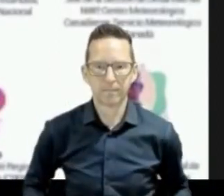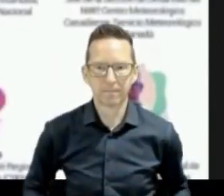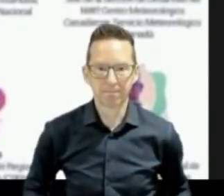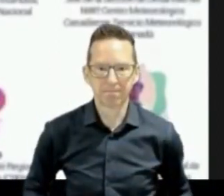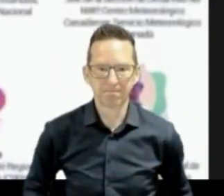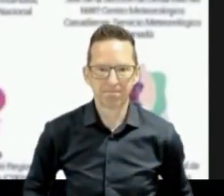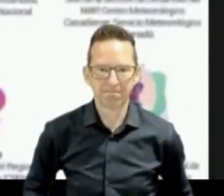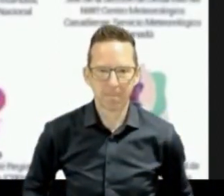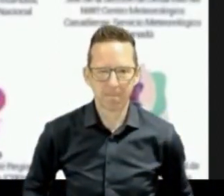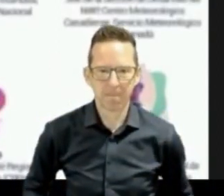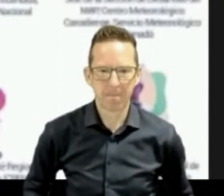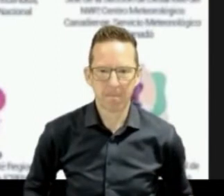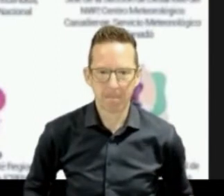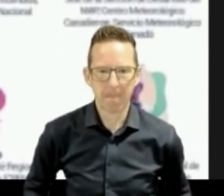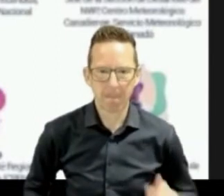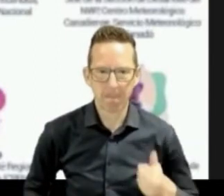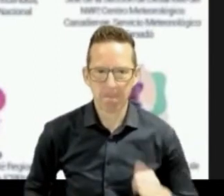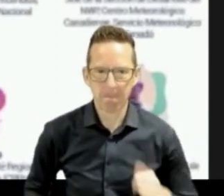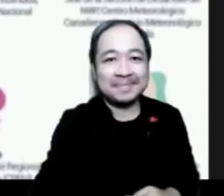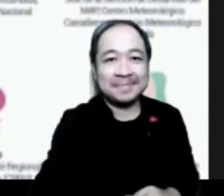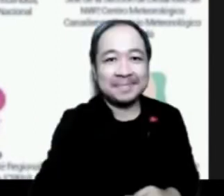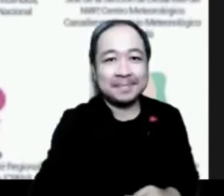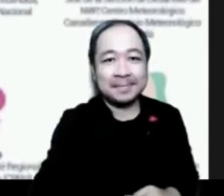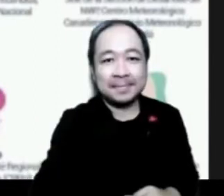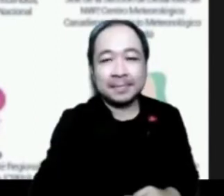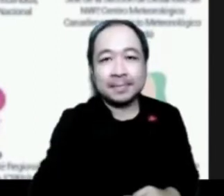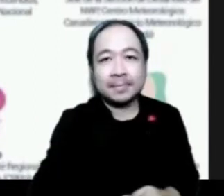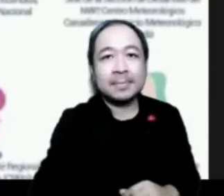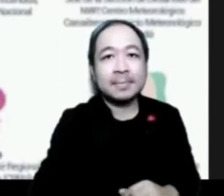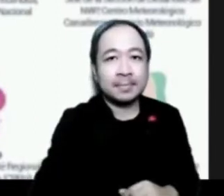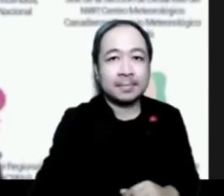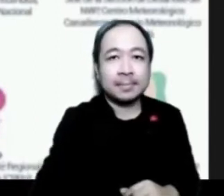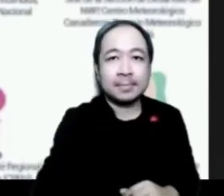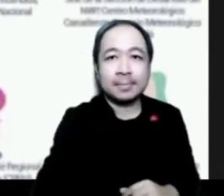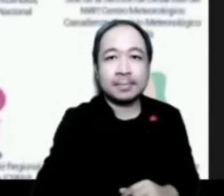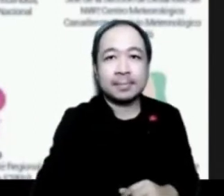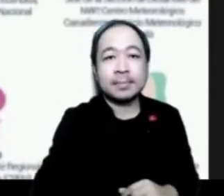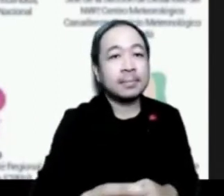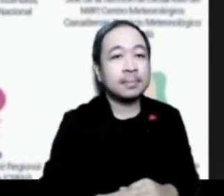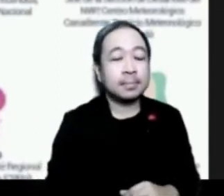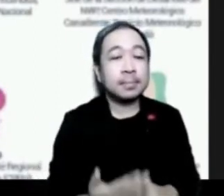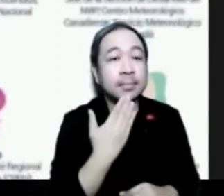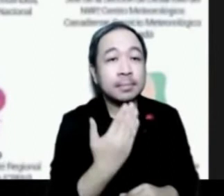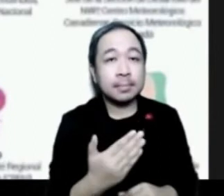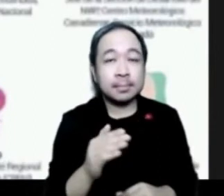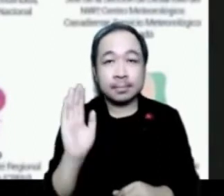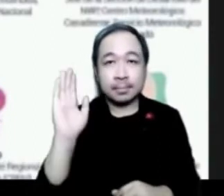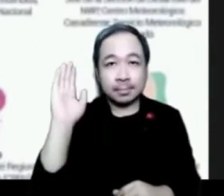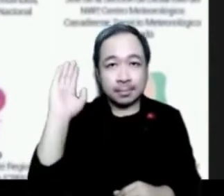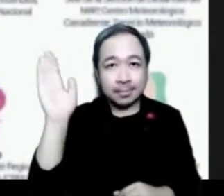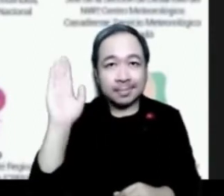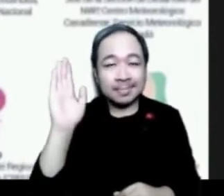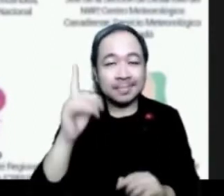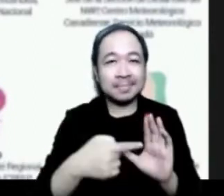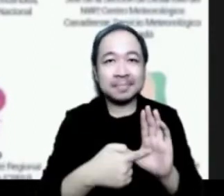Thank you very much Arlene for this presentation. I think you have showed several of the dimensions that we need to